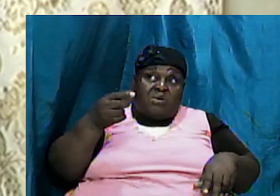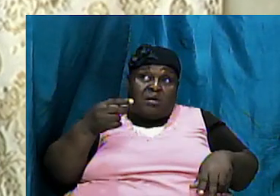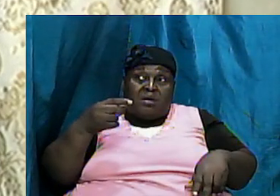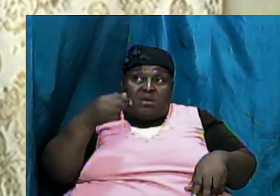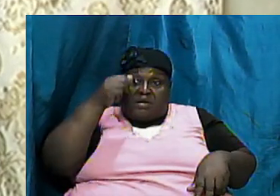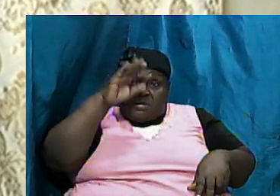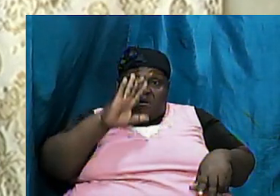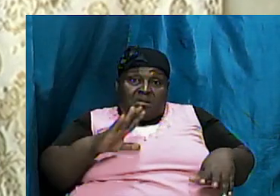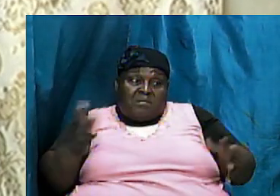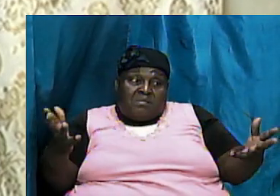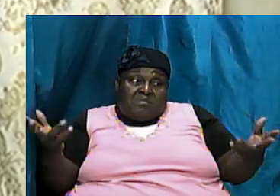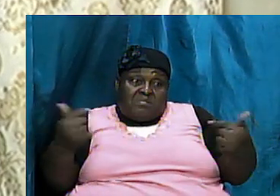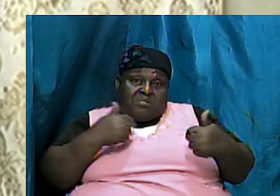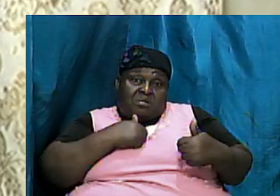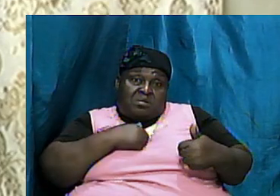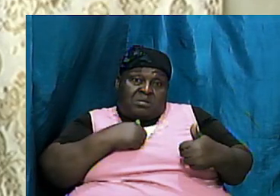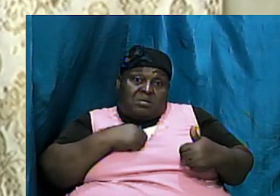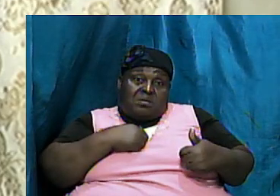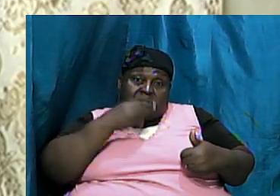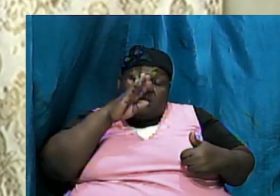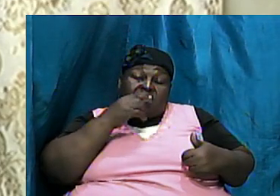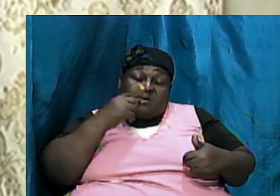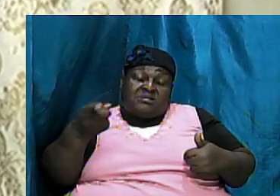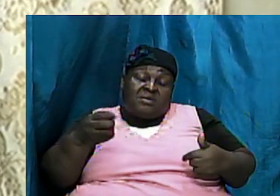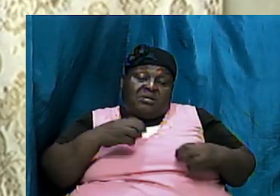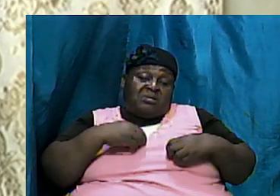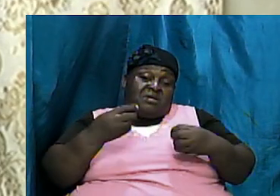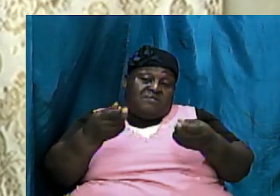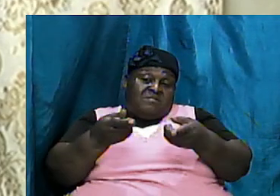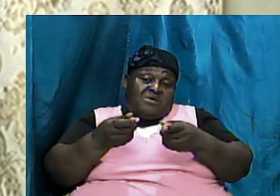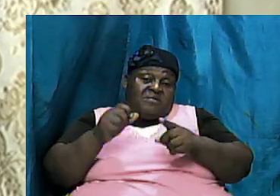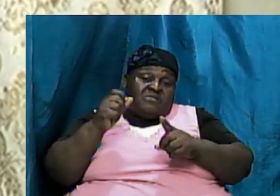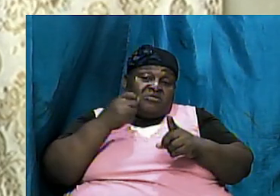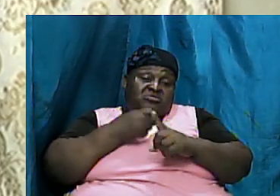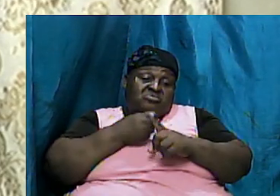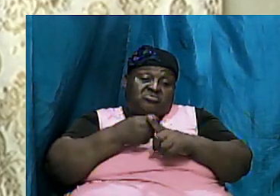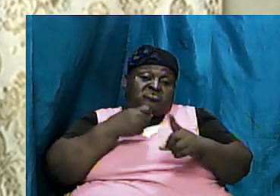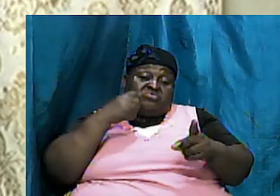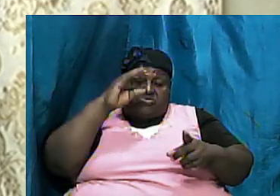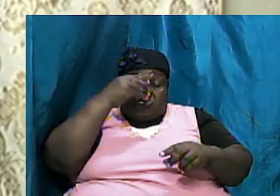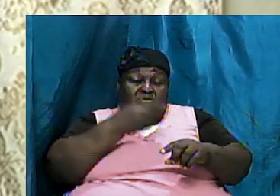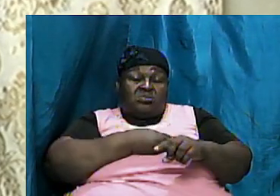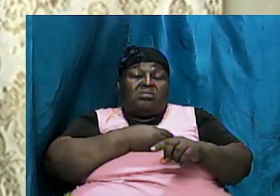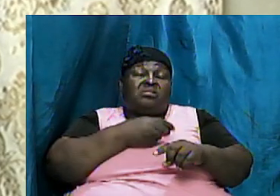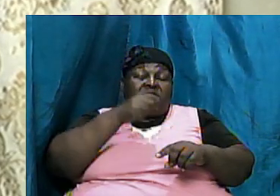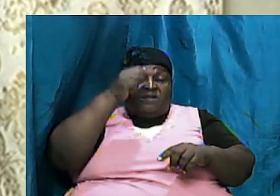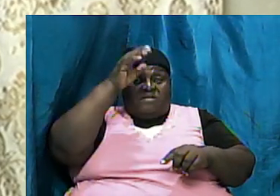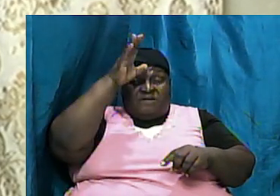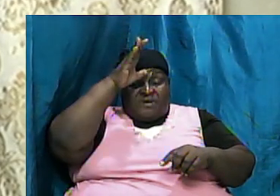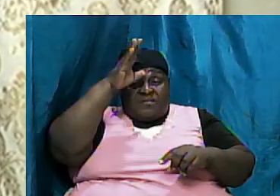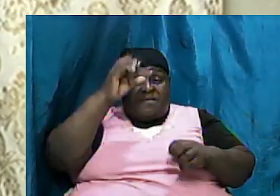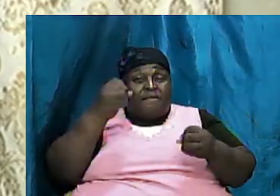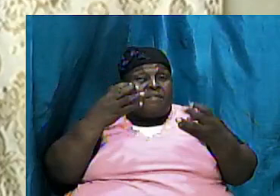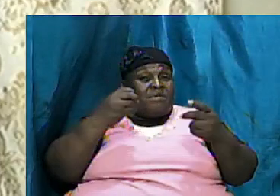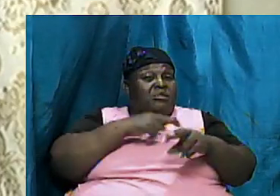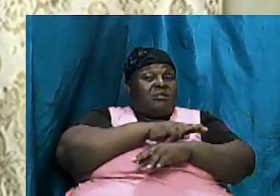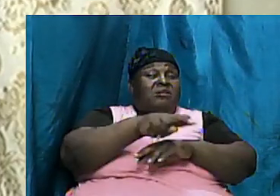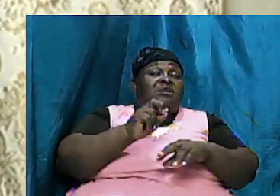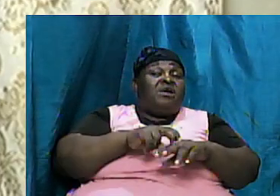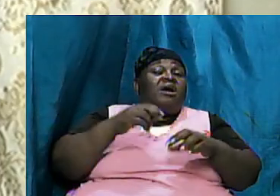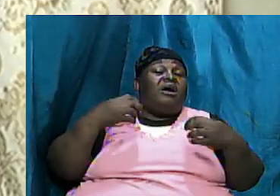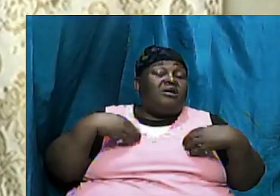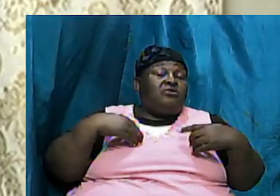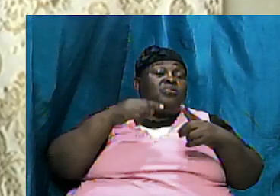what about me and God said yes man I'm going to give you your son and you're going to be the father of many nations and all of those things and he had the